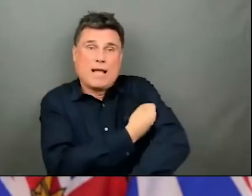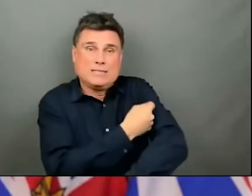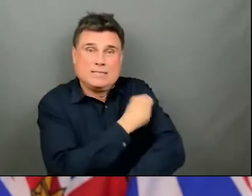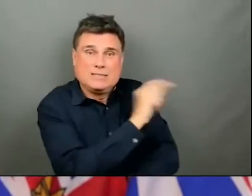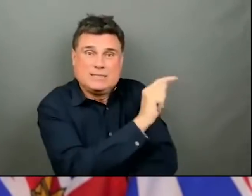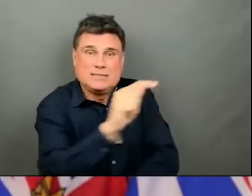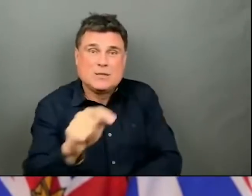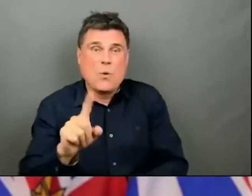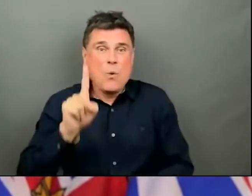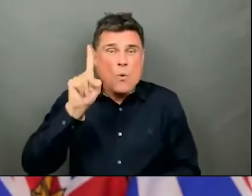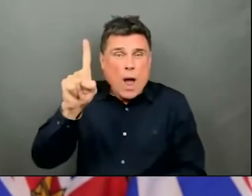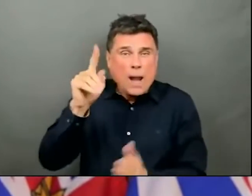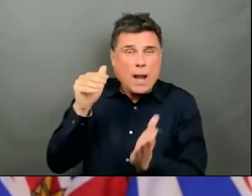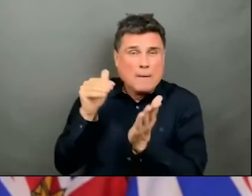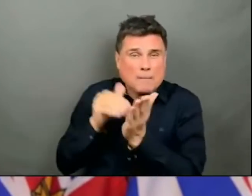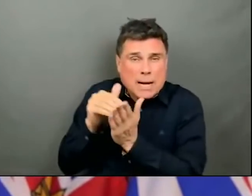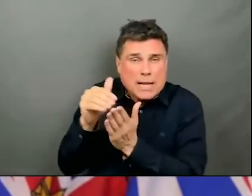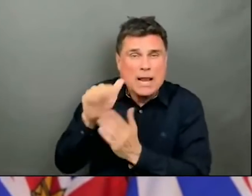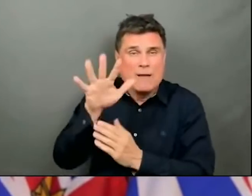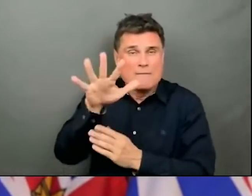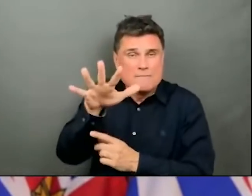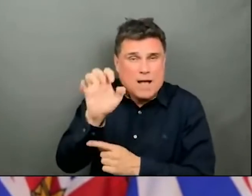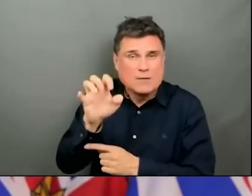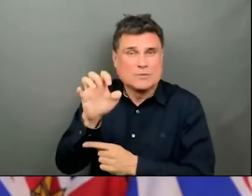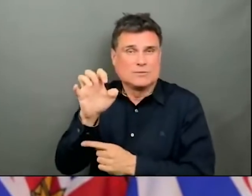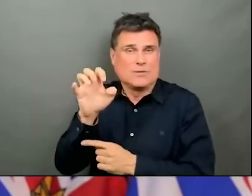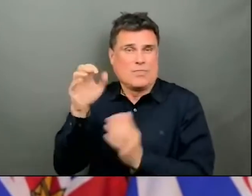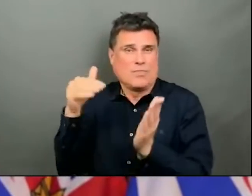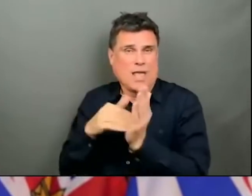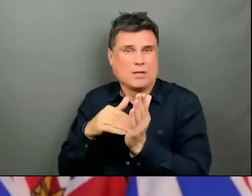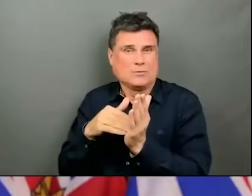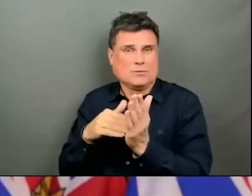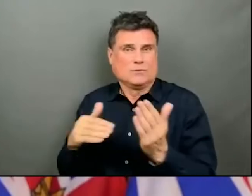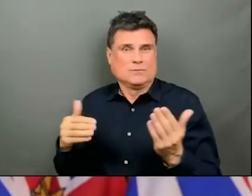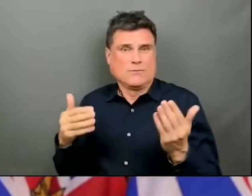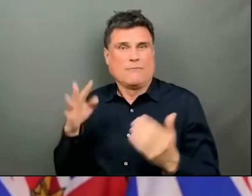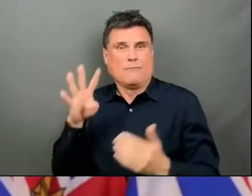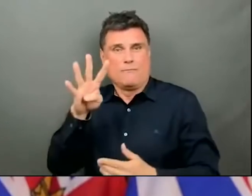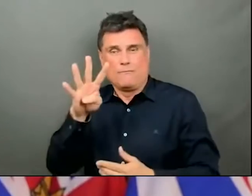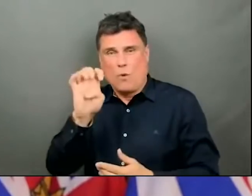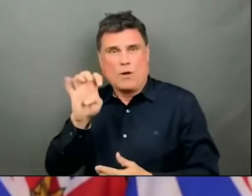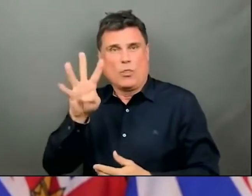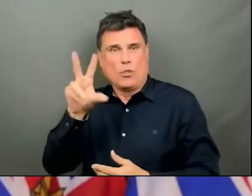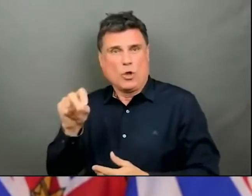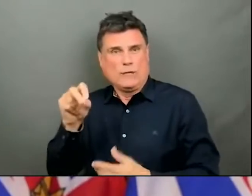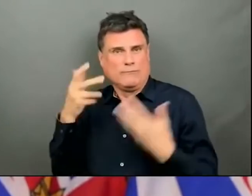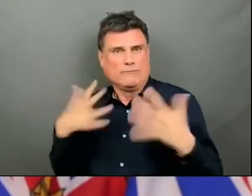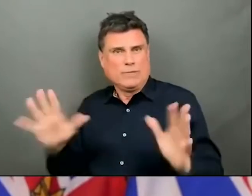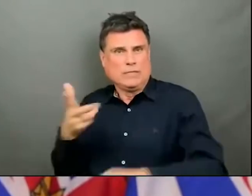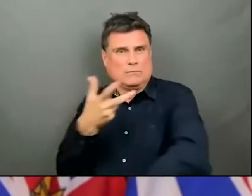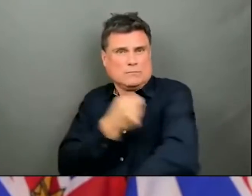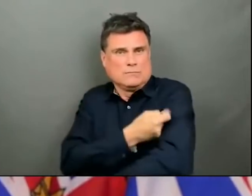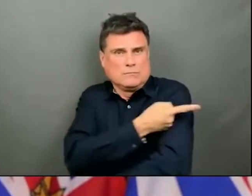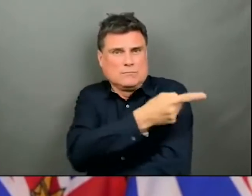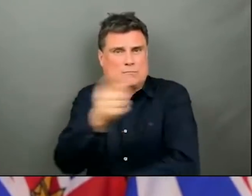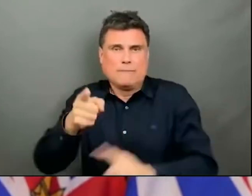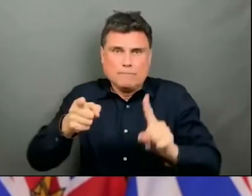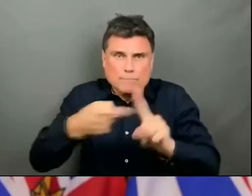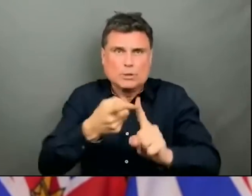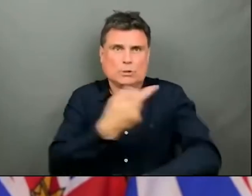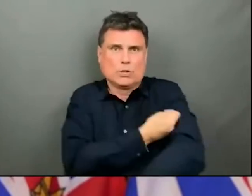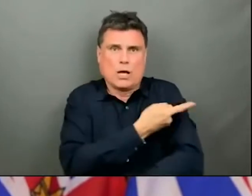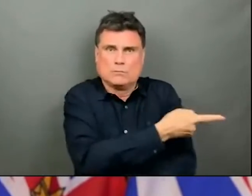,430 doses, 1,411,955 first doses, doses, that's